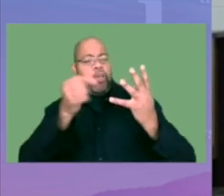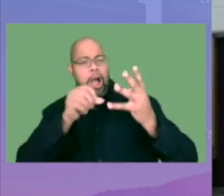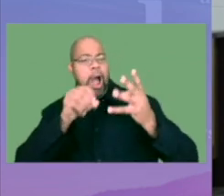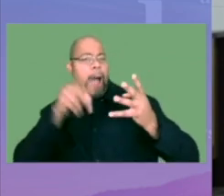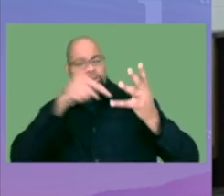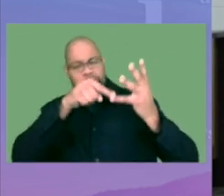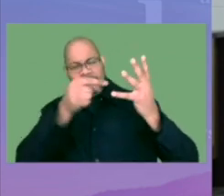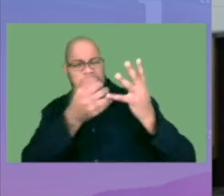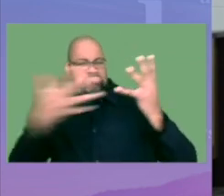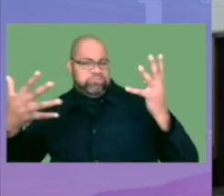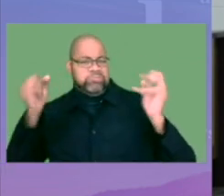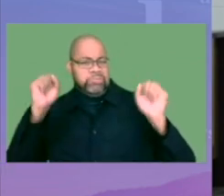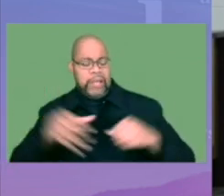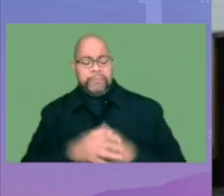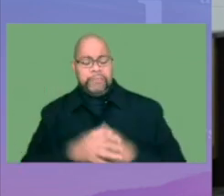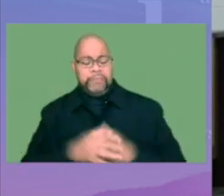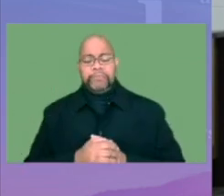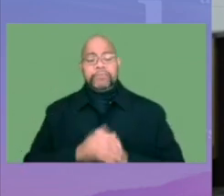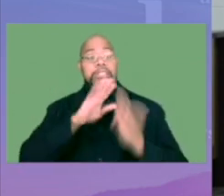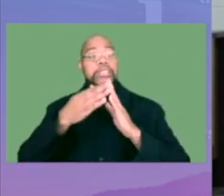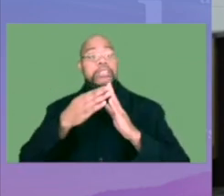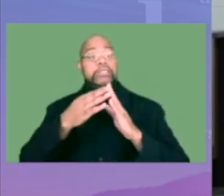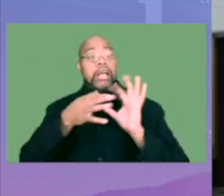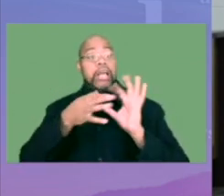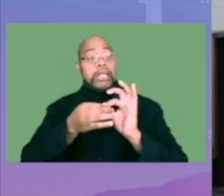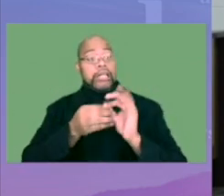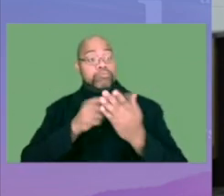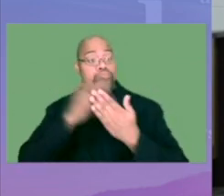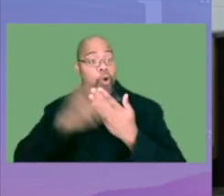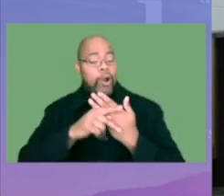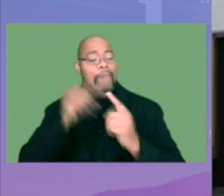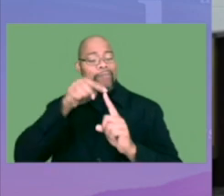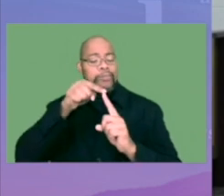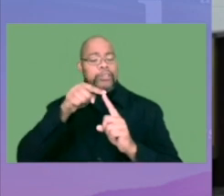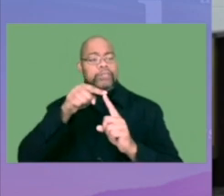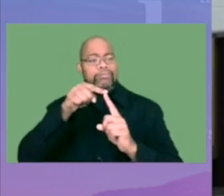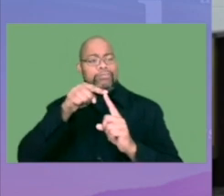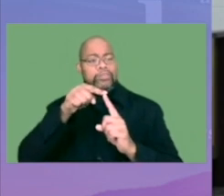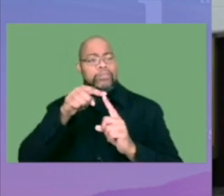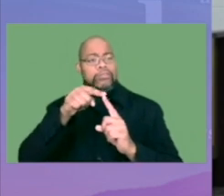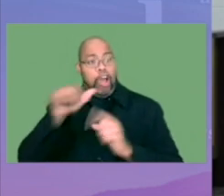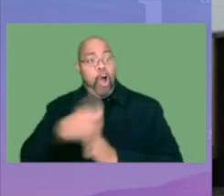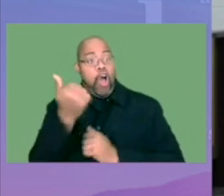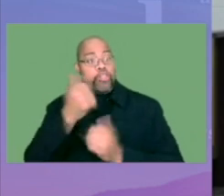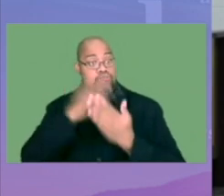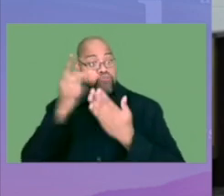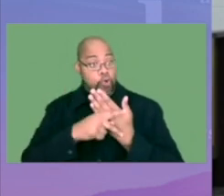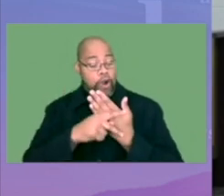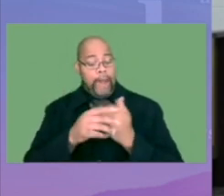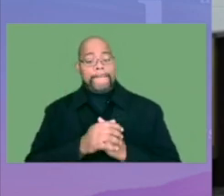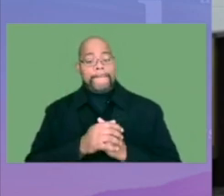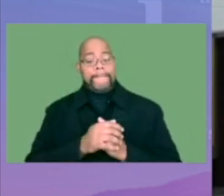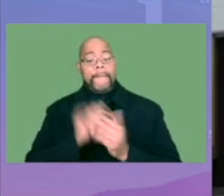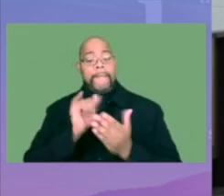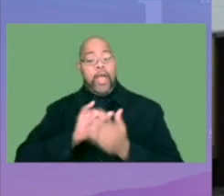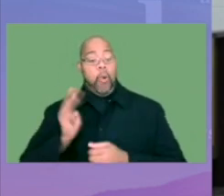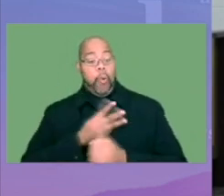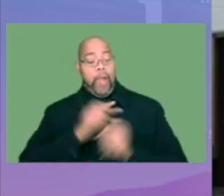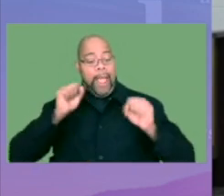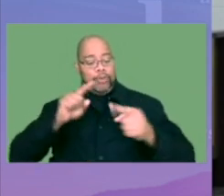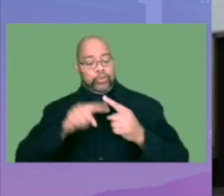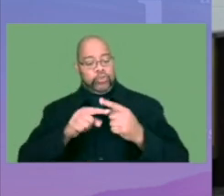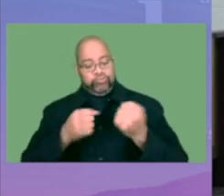and other opportunities. The CityConnects initiative is yet another city program